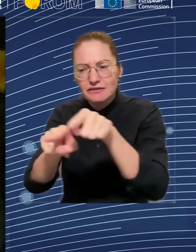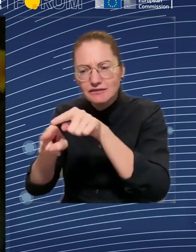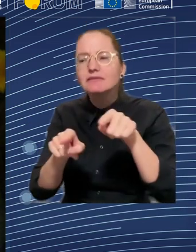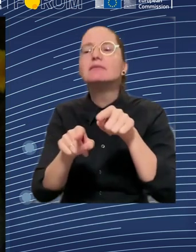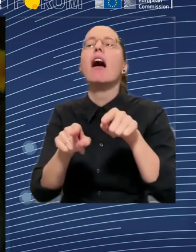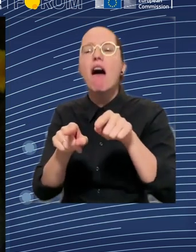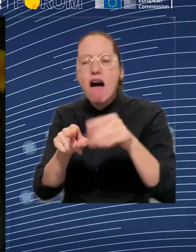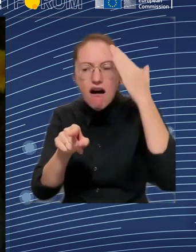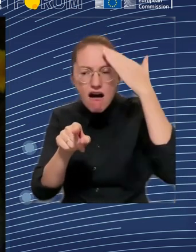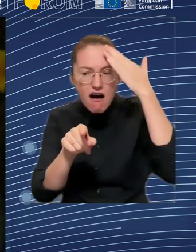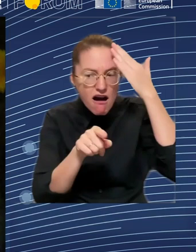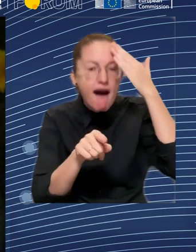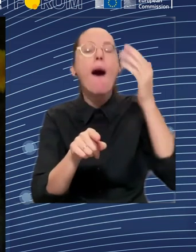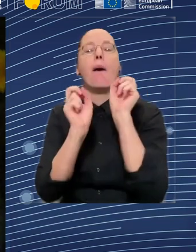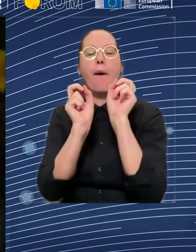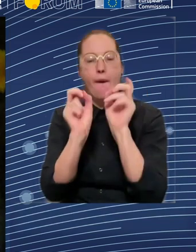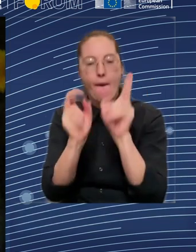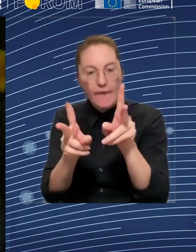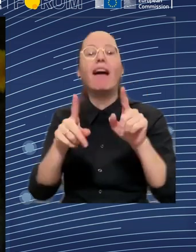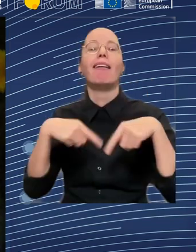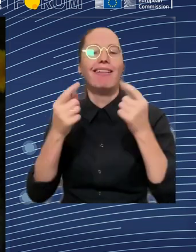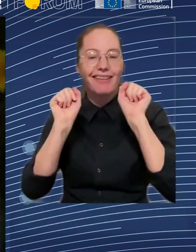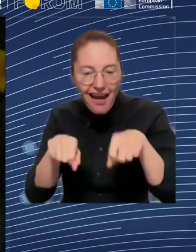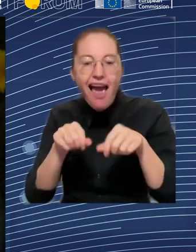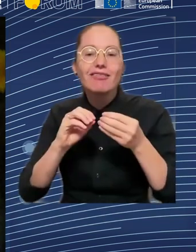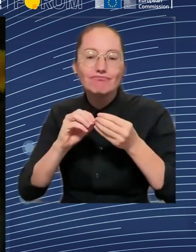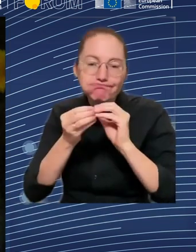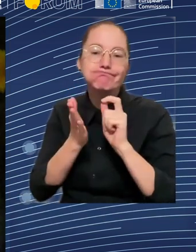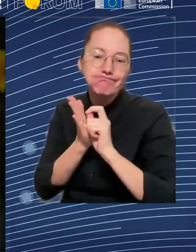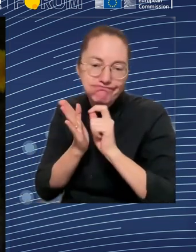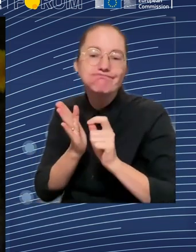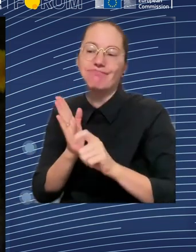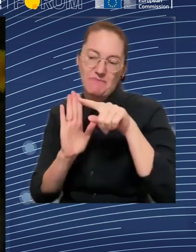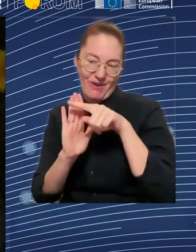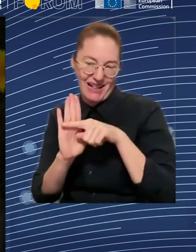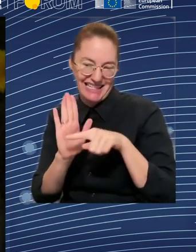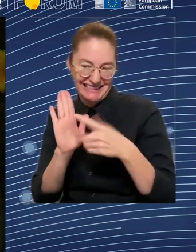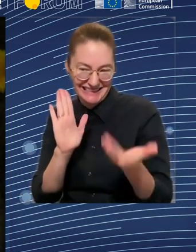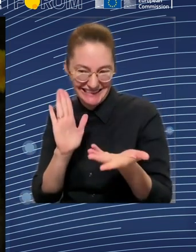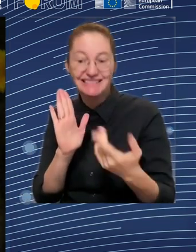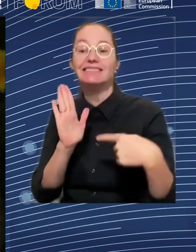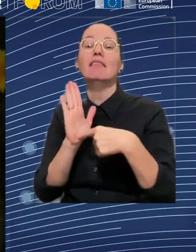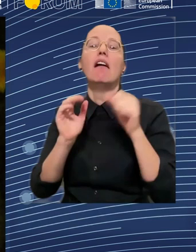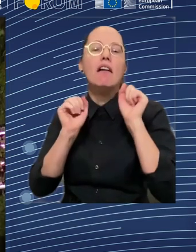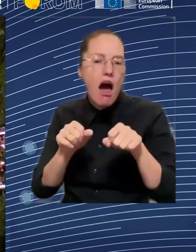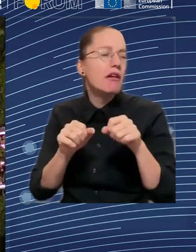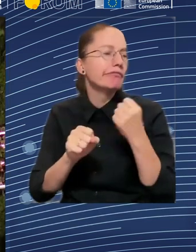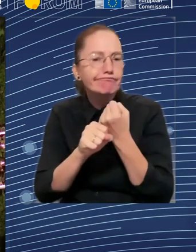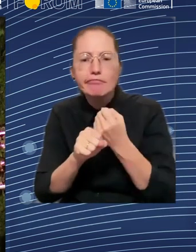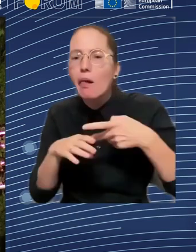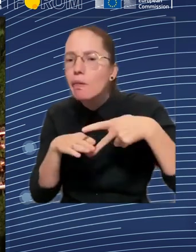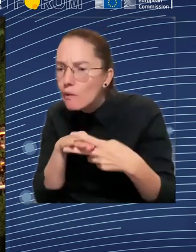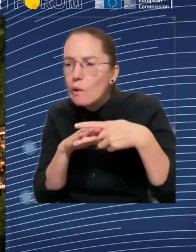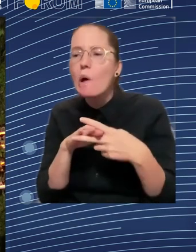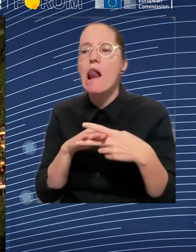successful in testing different approaches related to green and digital transition, then they